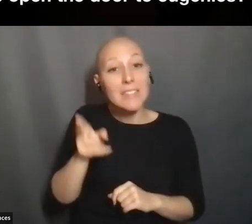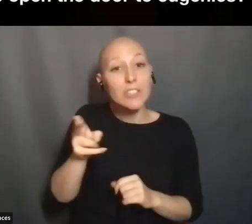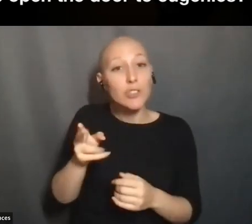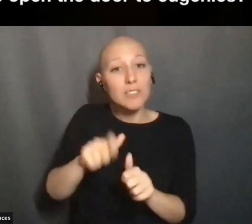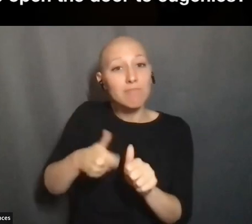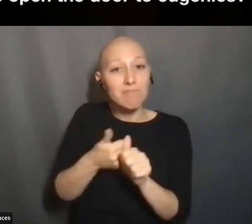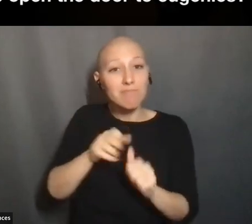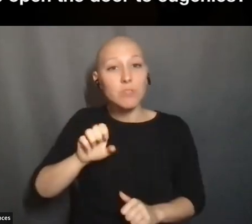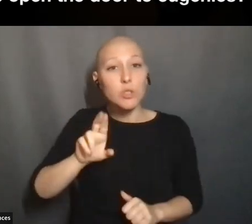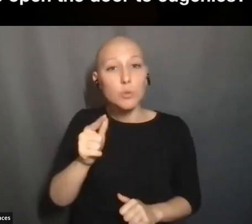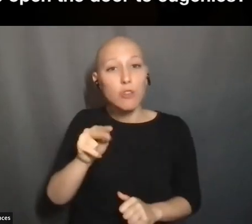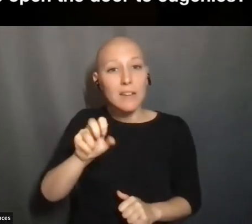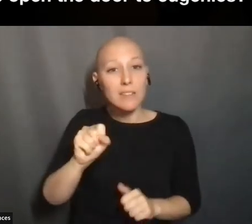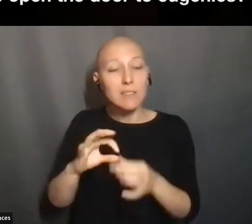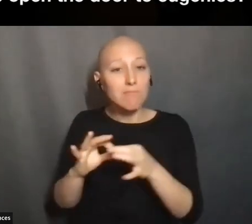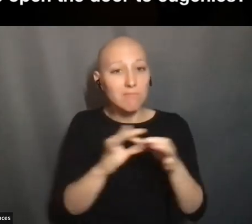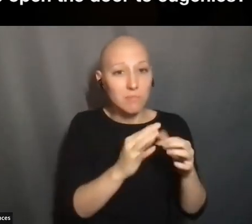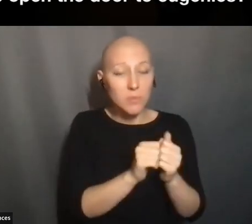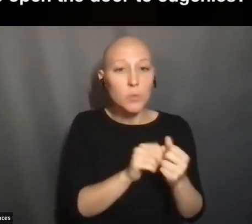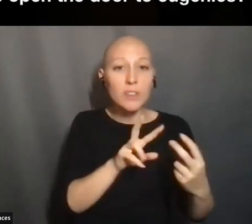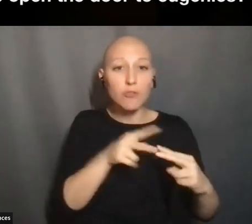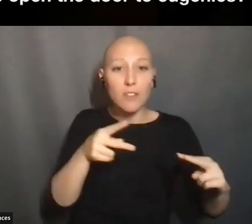RELATIONSHIP TO GENETIC TESTING AND SCREENING